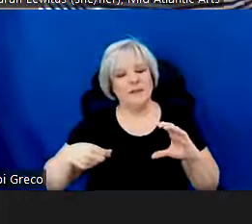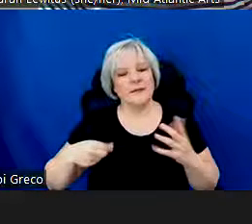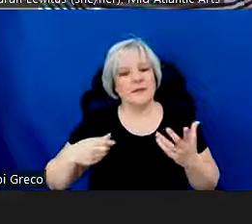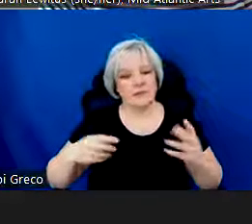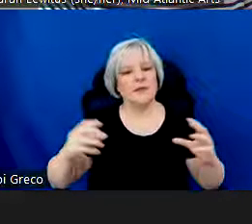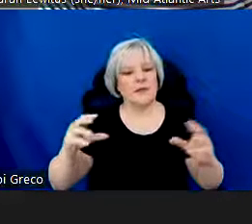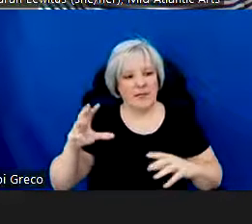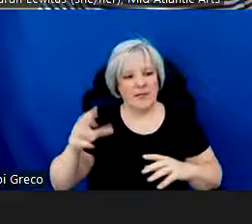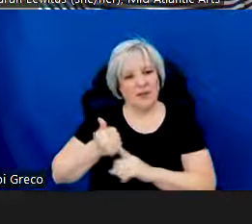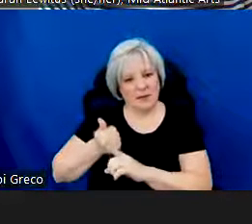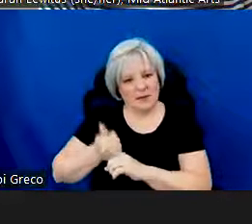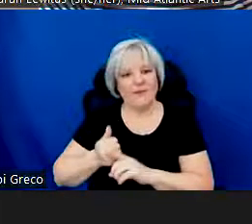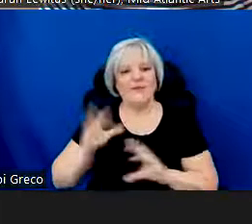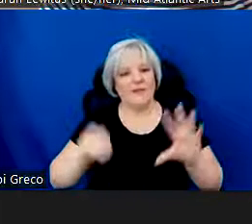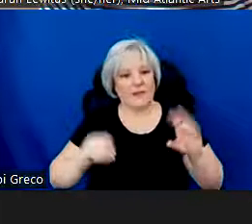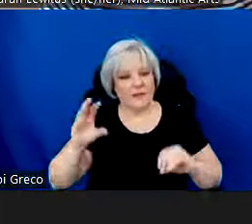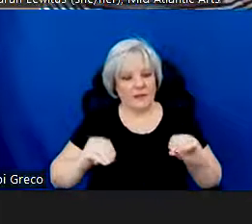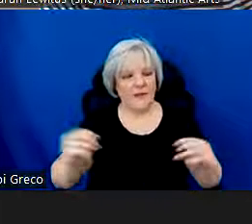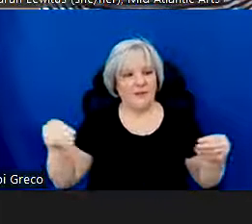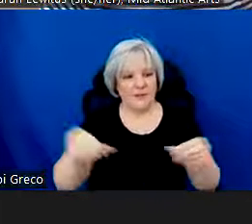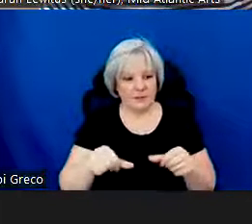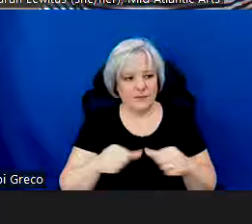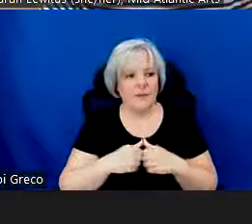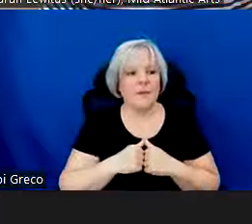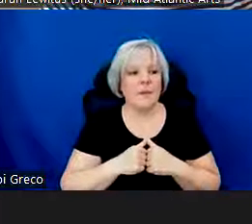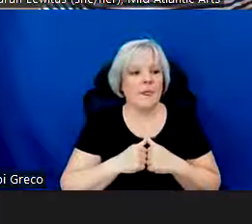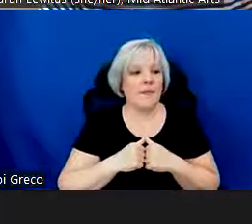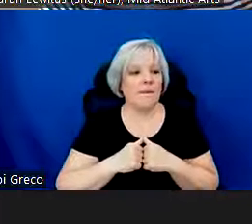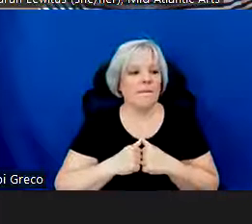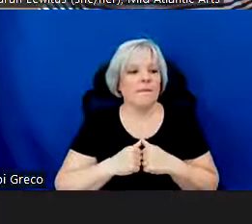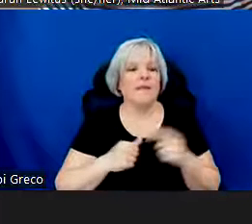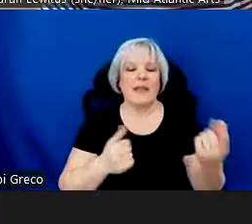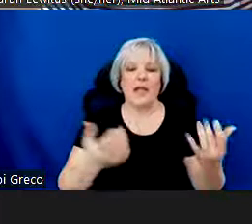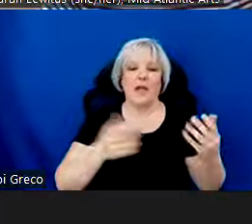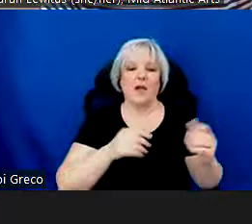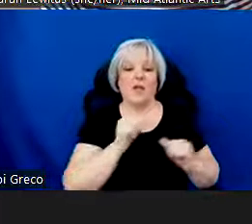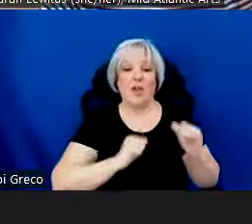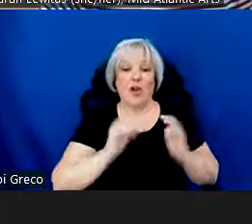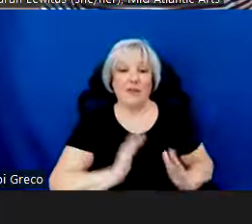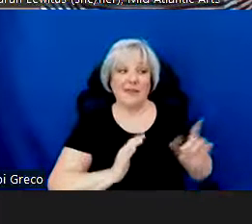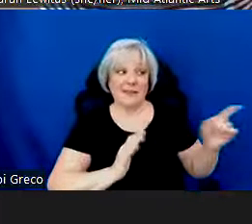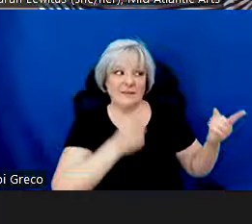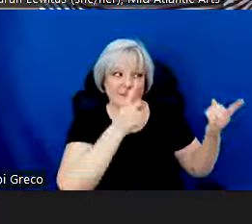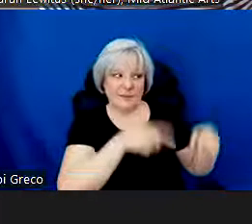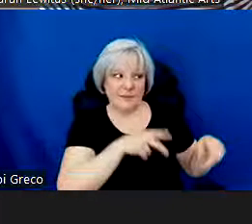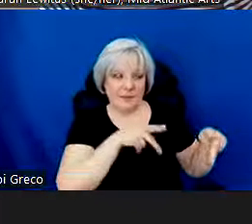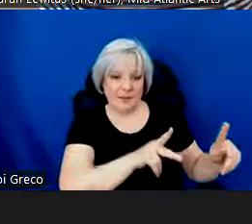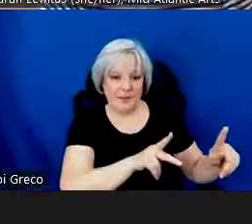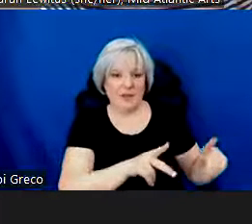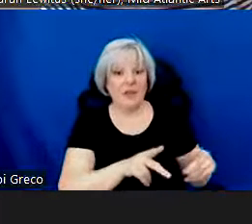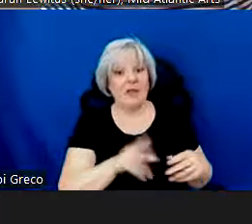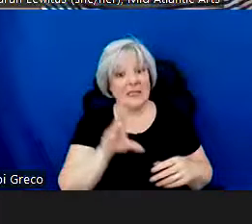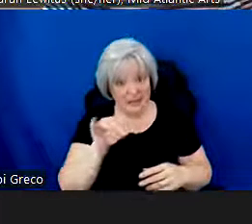Moving on from budget, we go to artist consents. This is where you let us know if you've had the